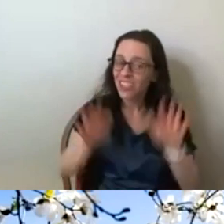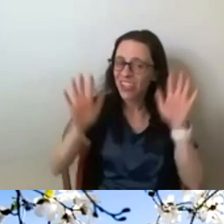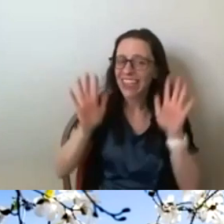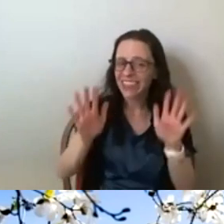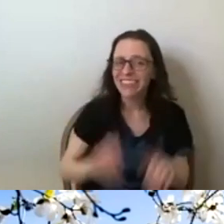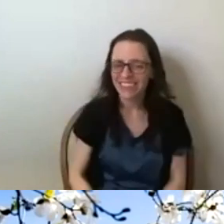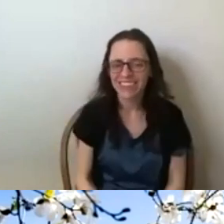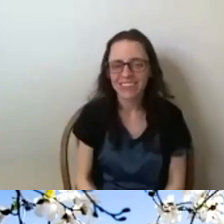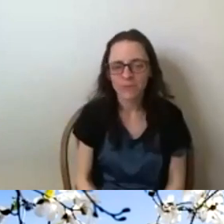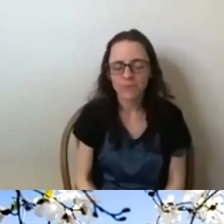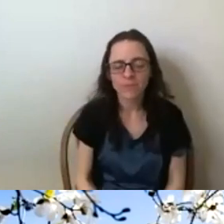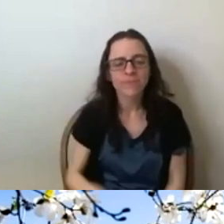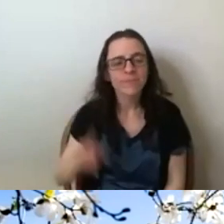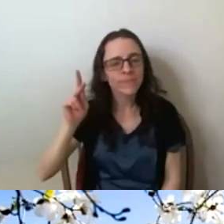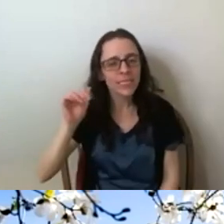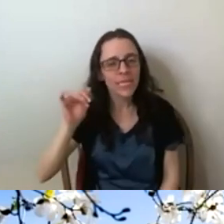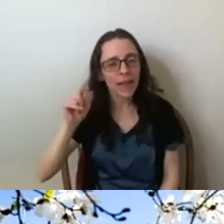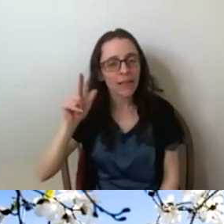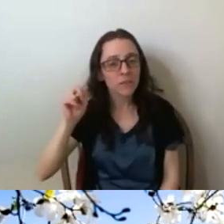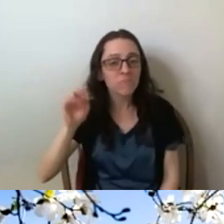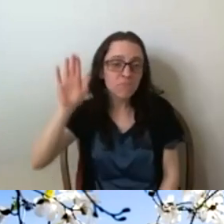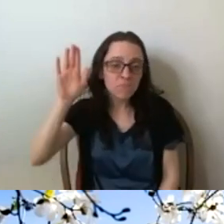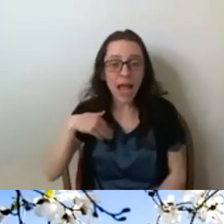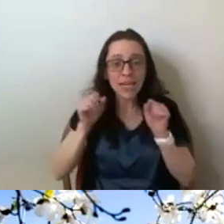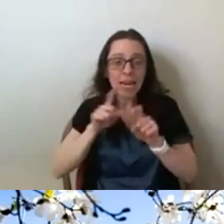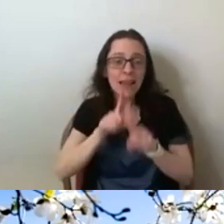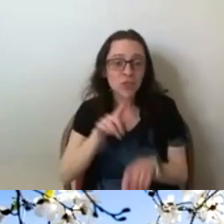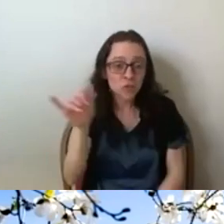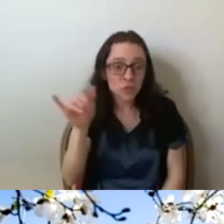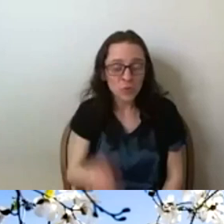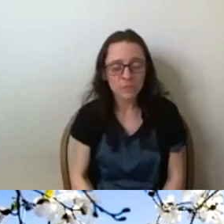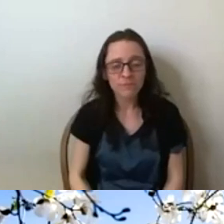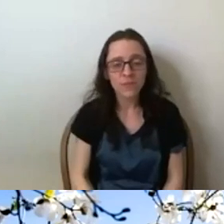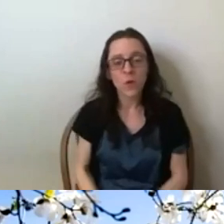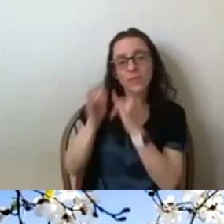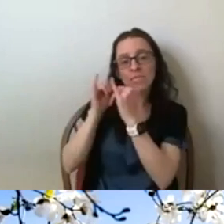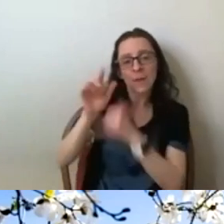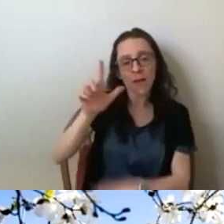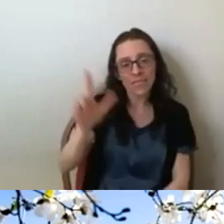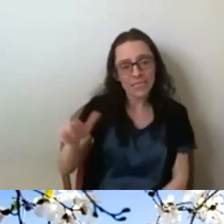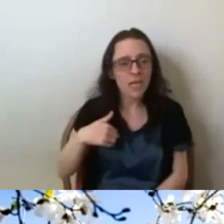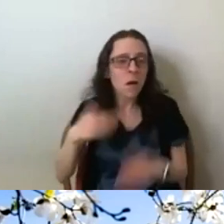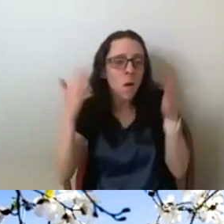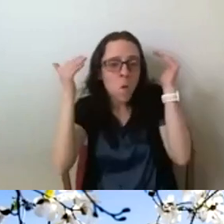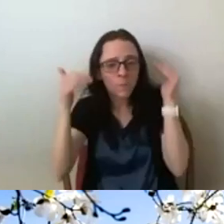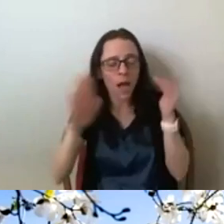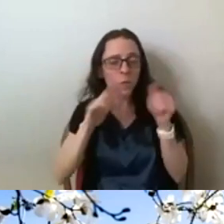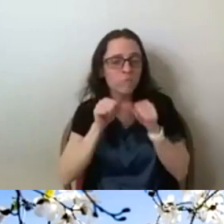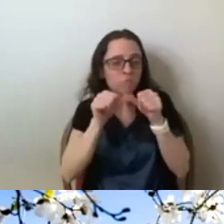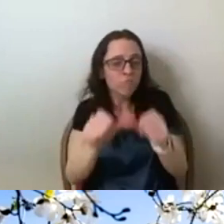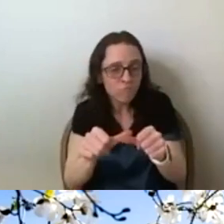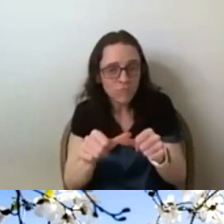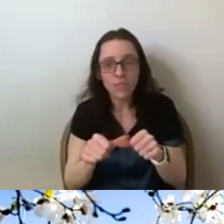I can answer that as well. think like Liz, I also hope to continue my education after I graduate from